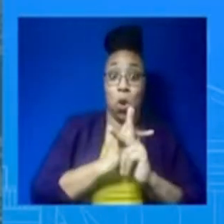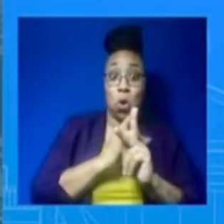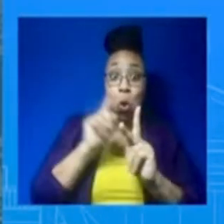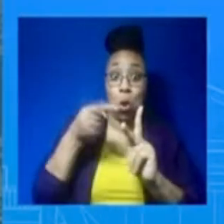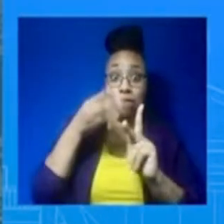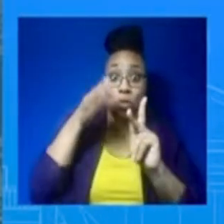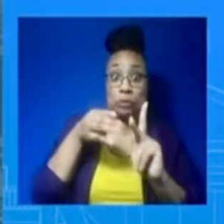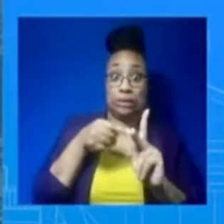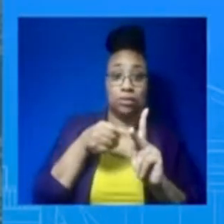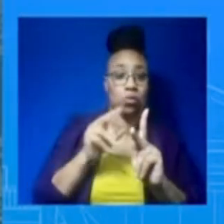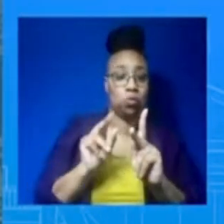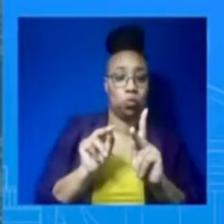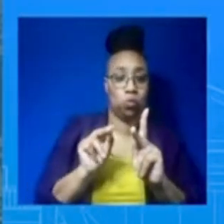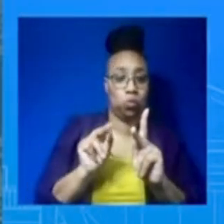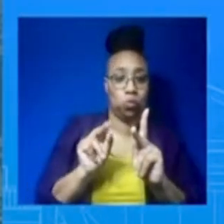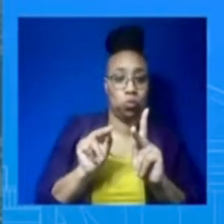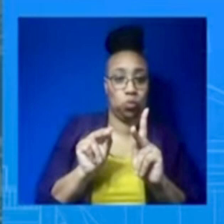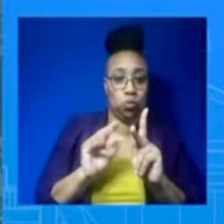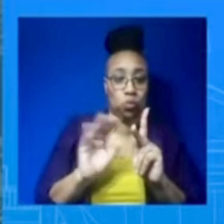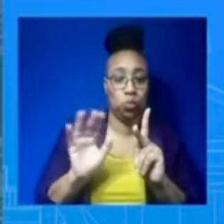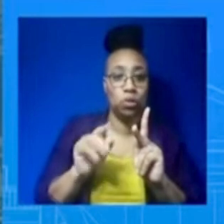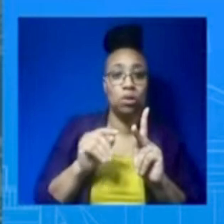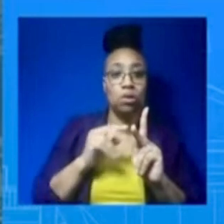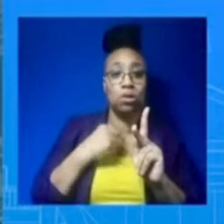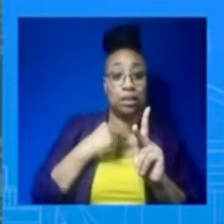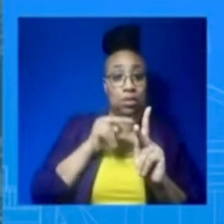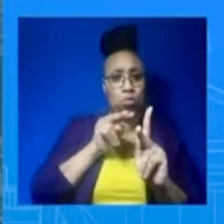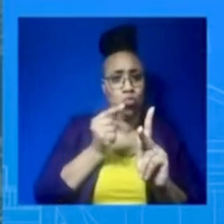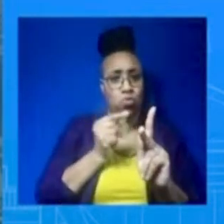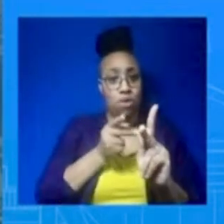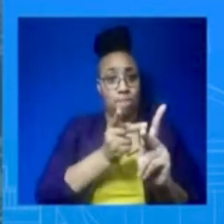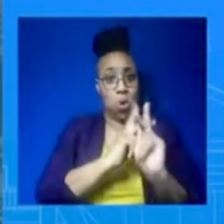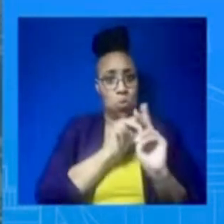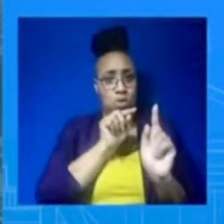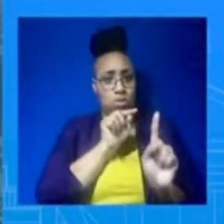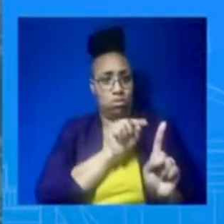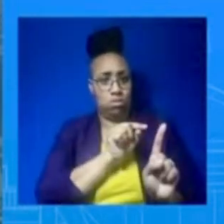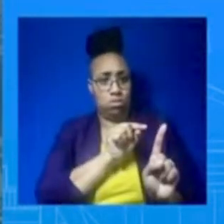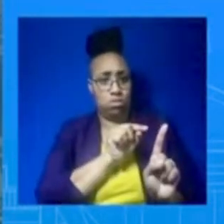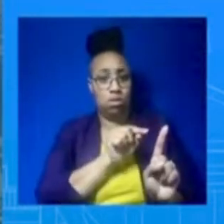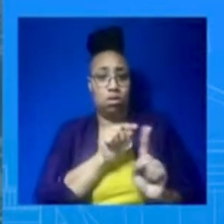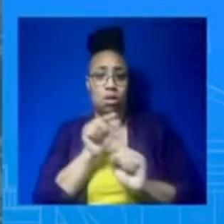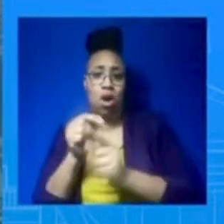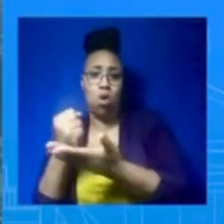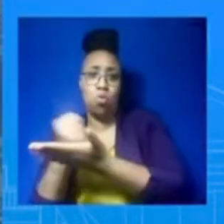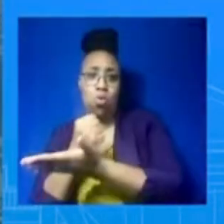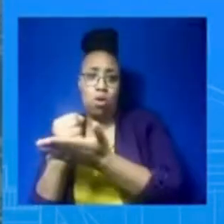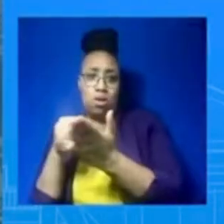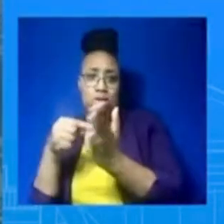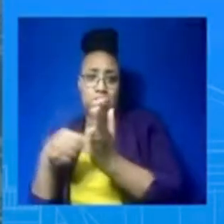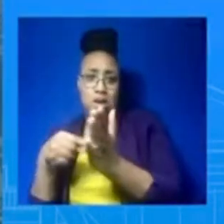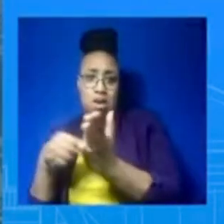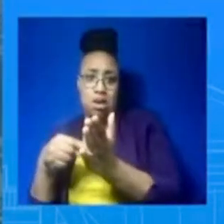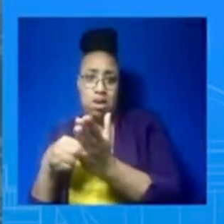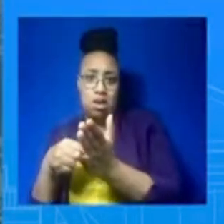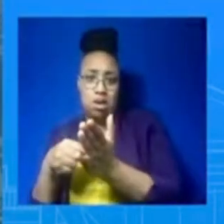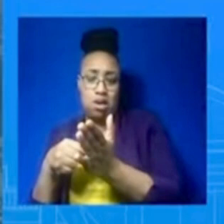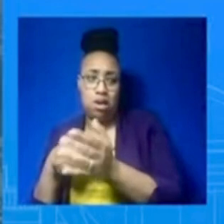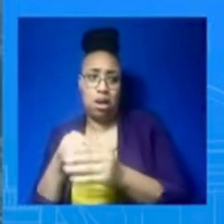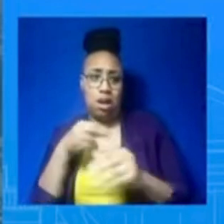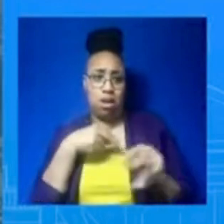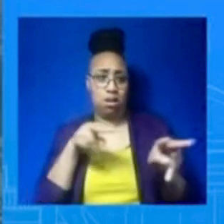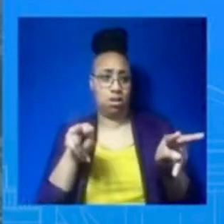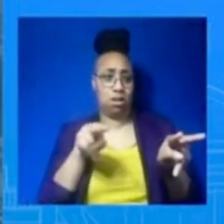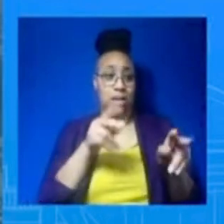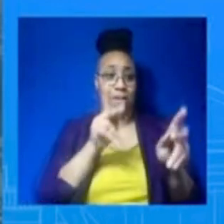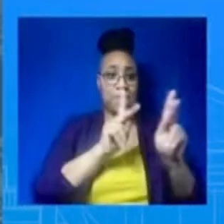are lower than they were pre-pandemic. So, those are two things that are important to take to account. And let's not forget, as you know, Ed, there are other indicators that